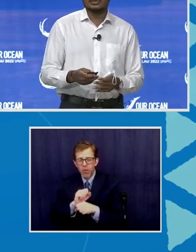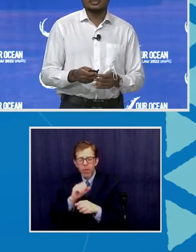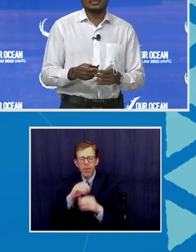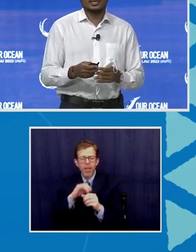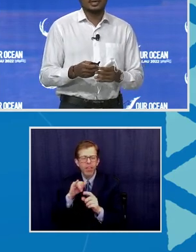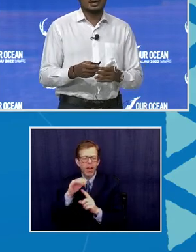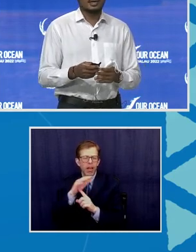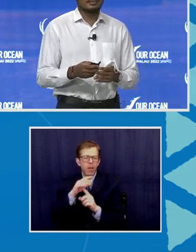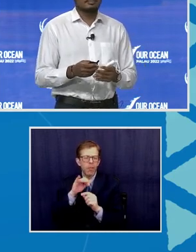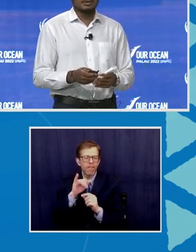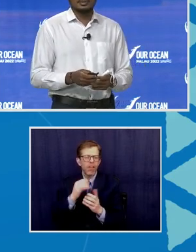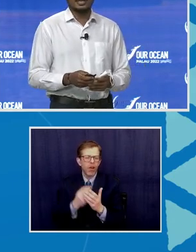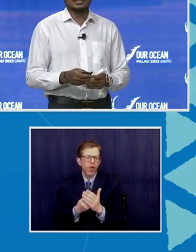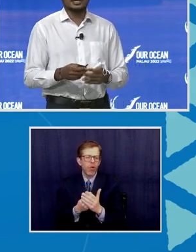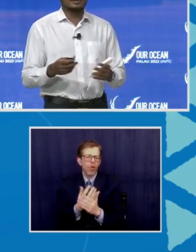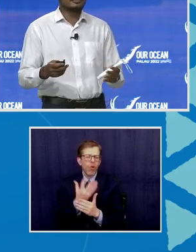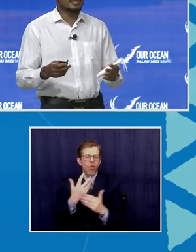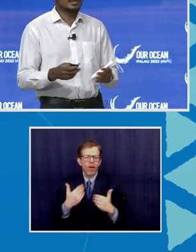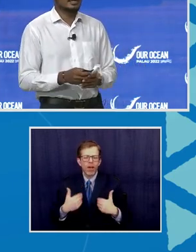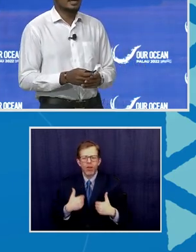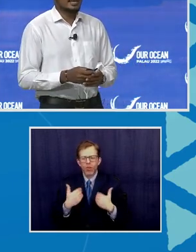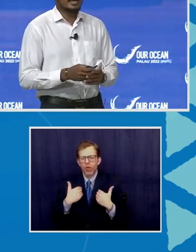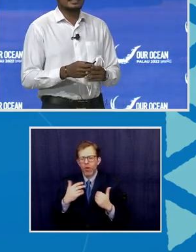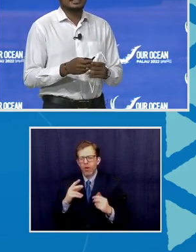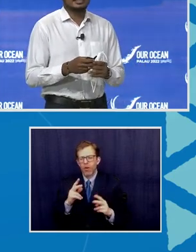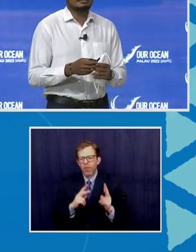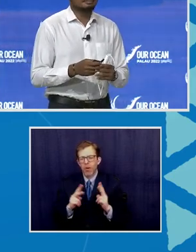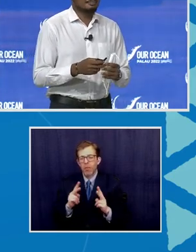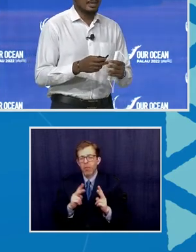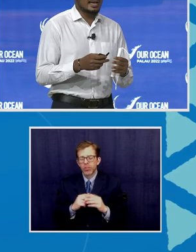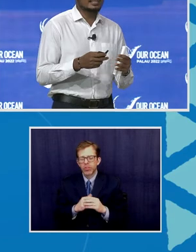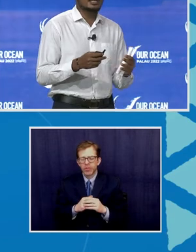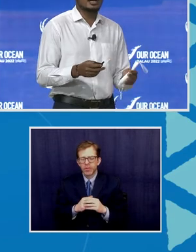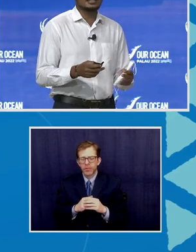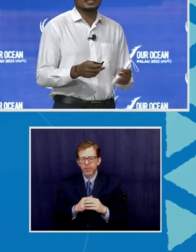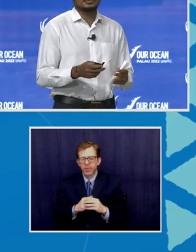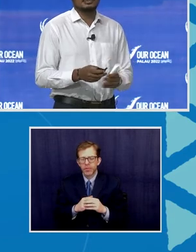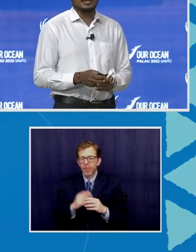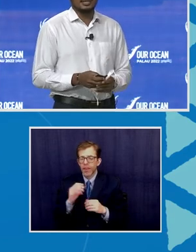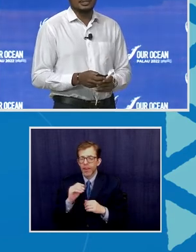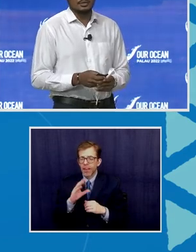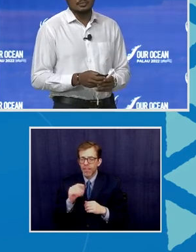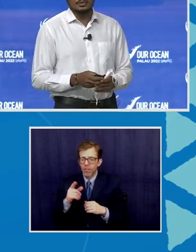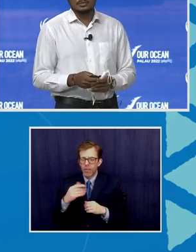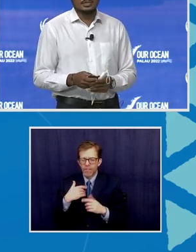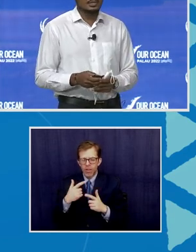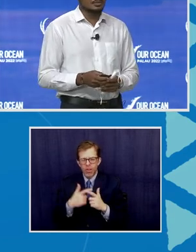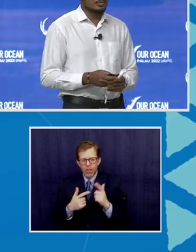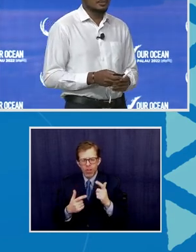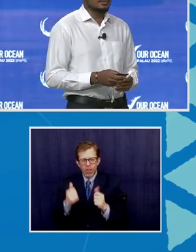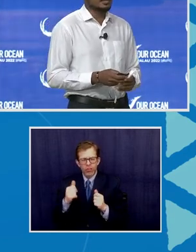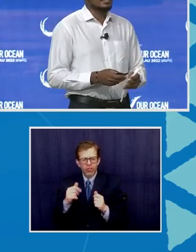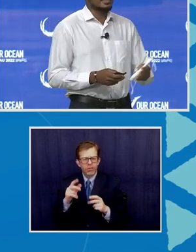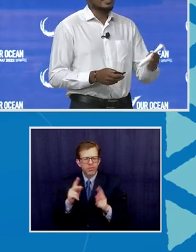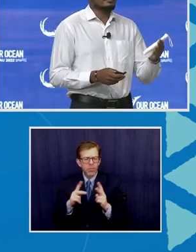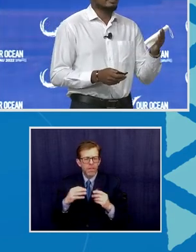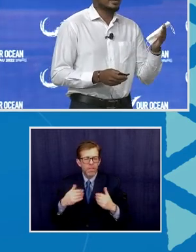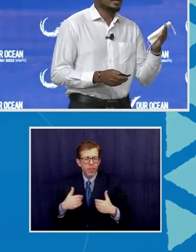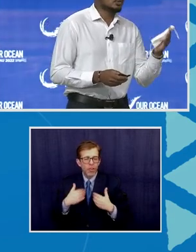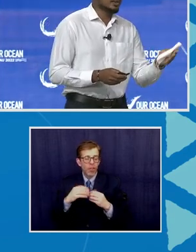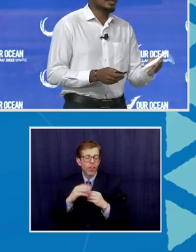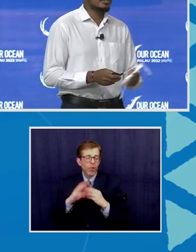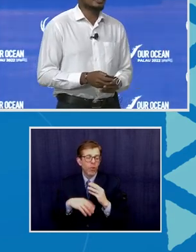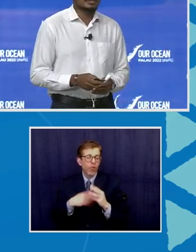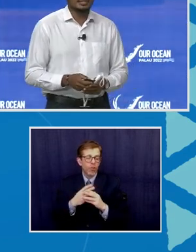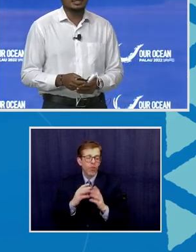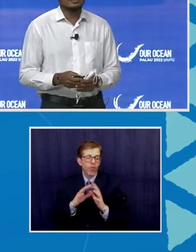growing youth population. Africa is the has the largest population of youth in the world. And